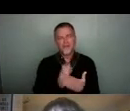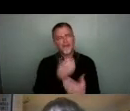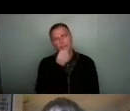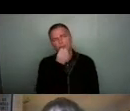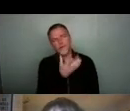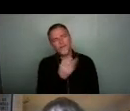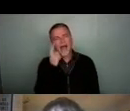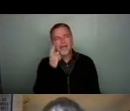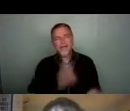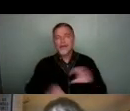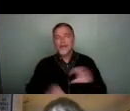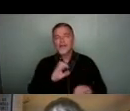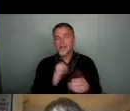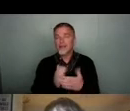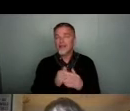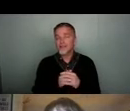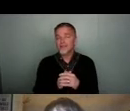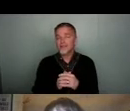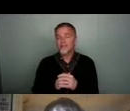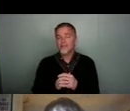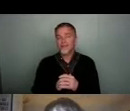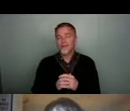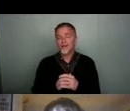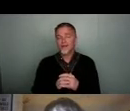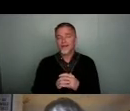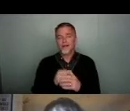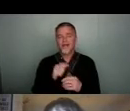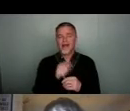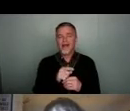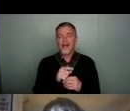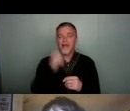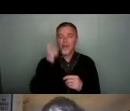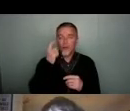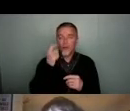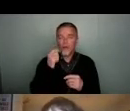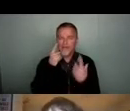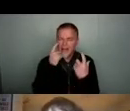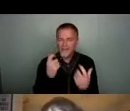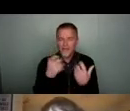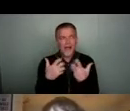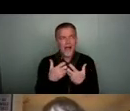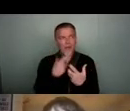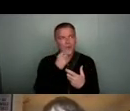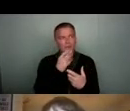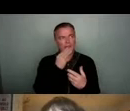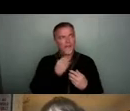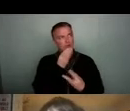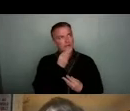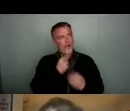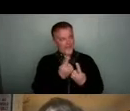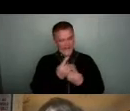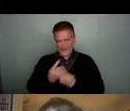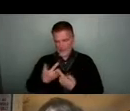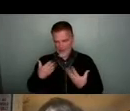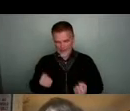experiments, actually, and they thought very carefully about how they could utilise things that they already